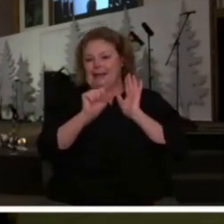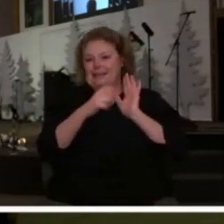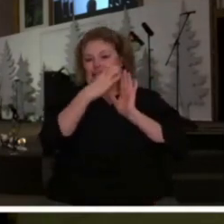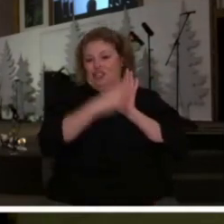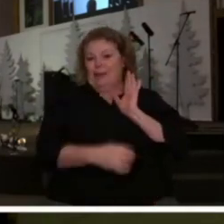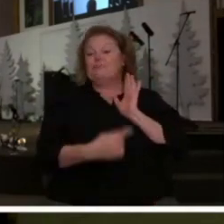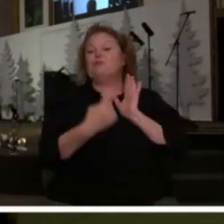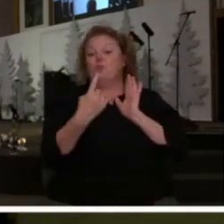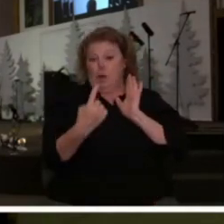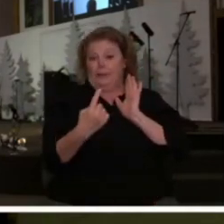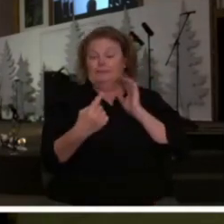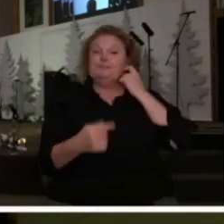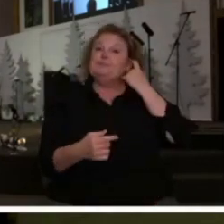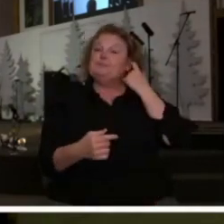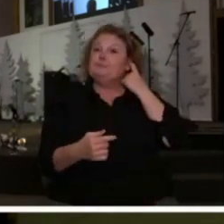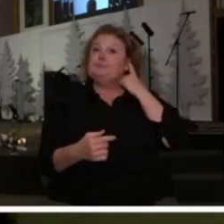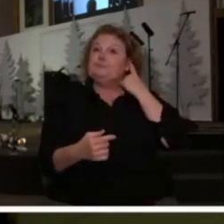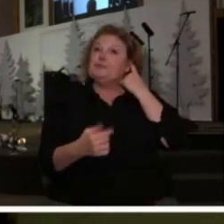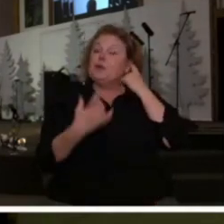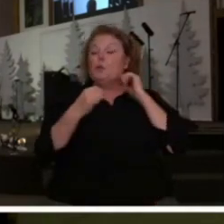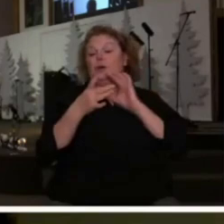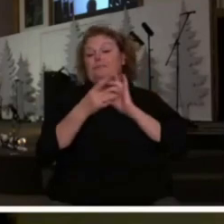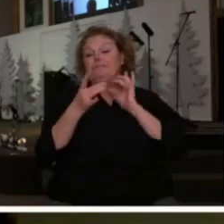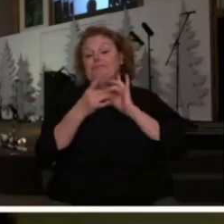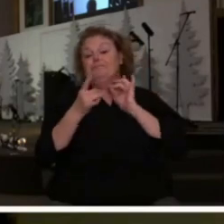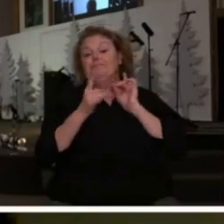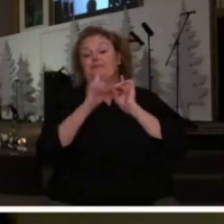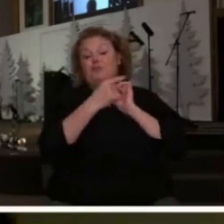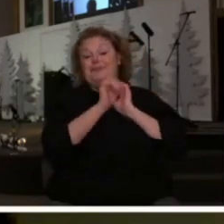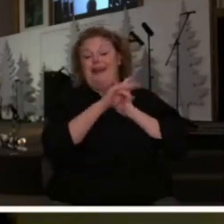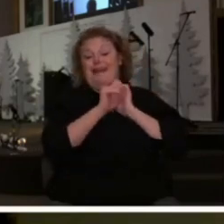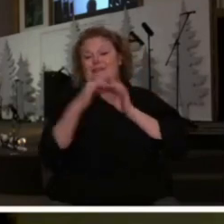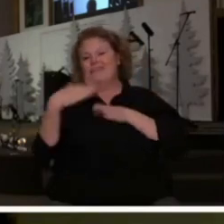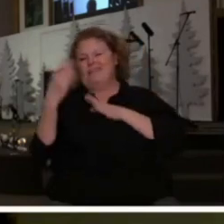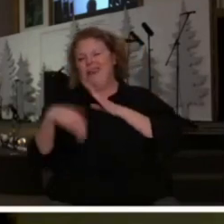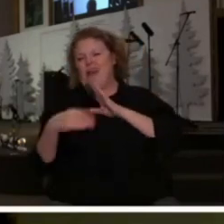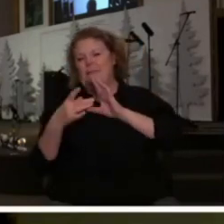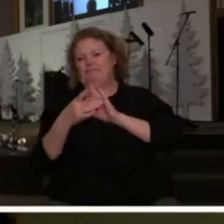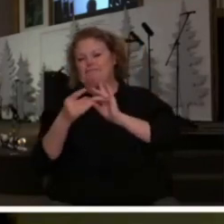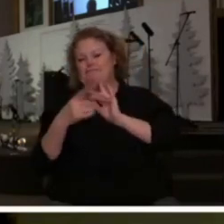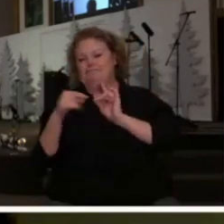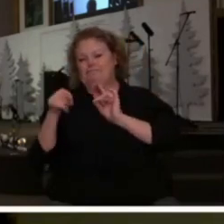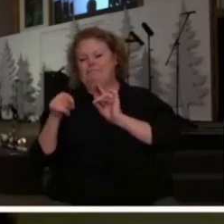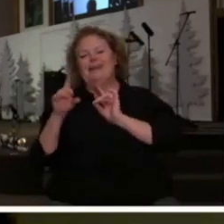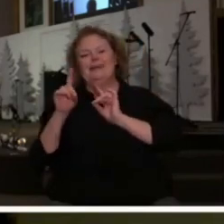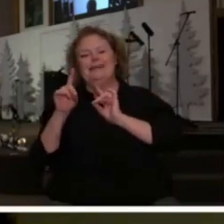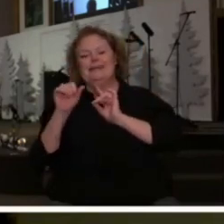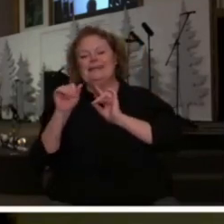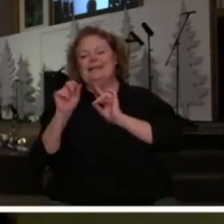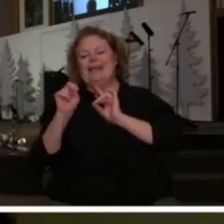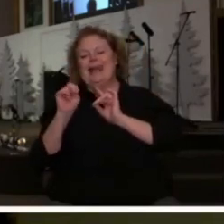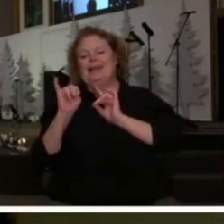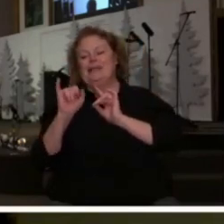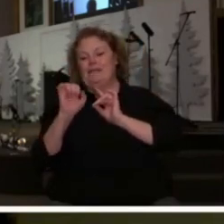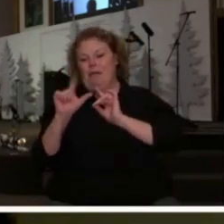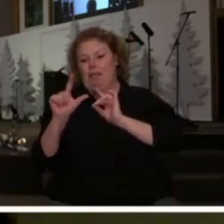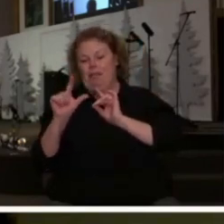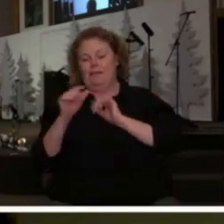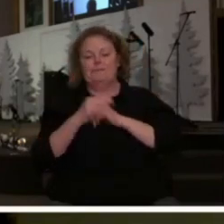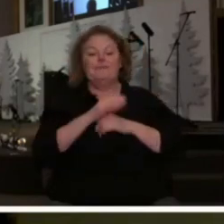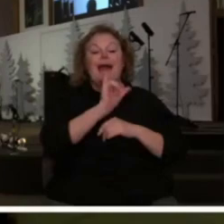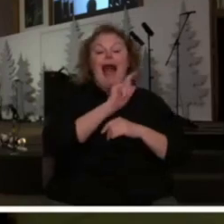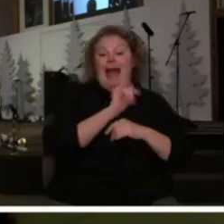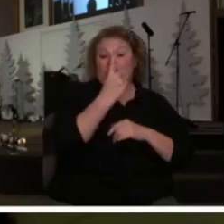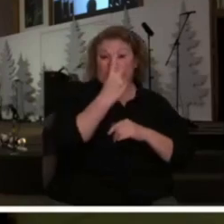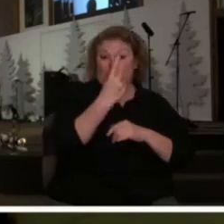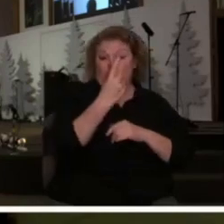The first part of this message, we're going to talk a little bit out of Acts, and then the end, well, we'll wrap up in Daniel. But in Acts 1